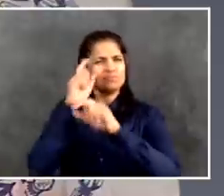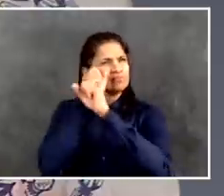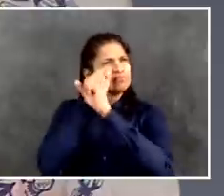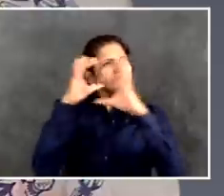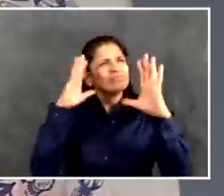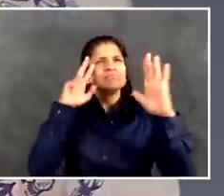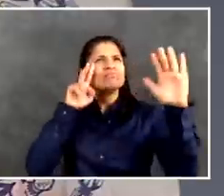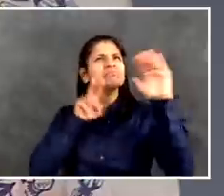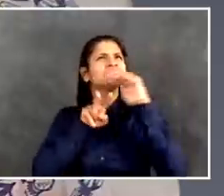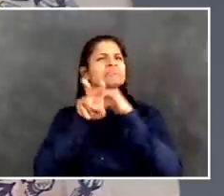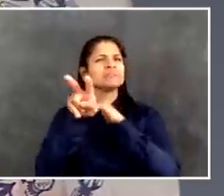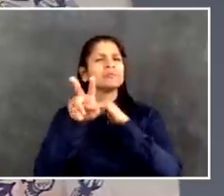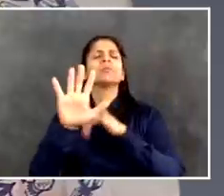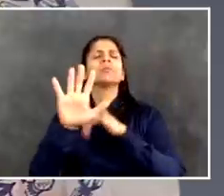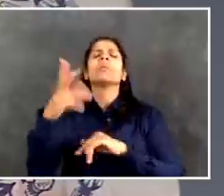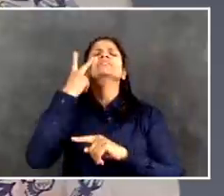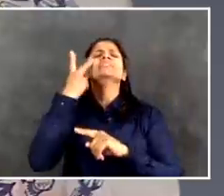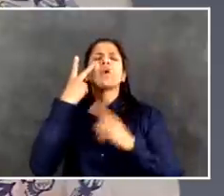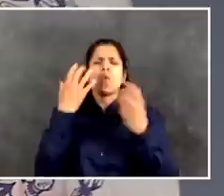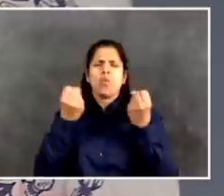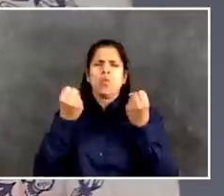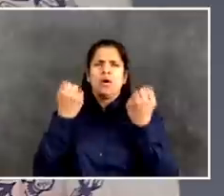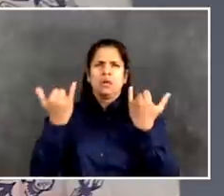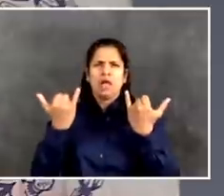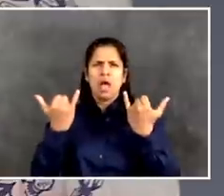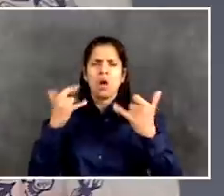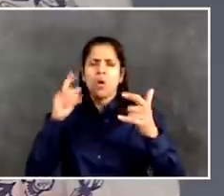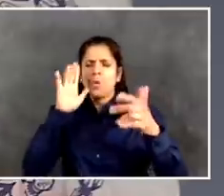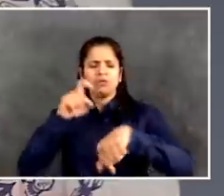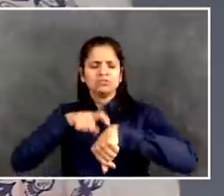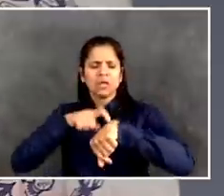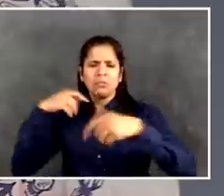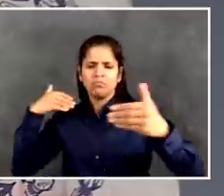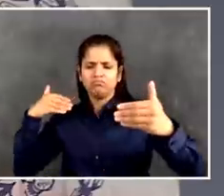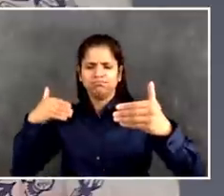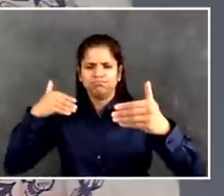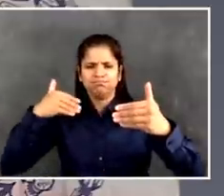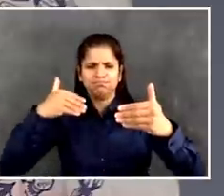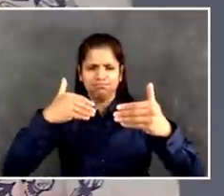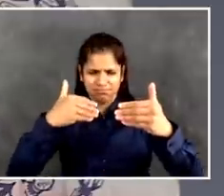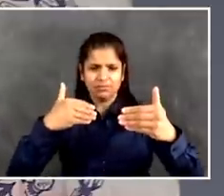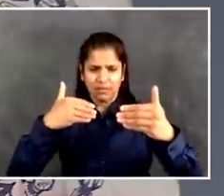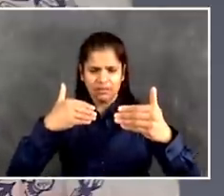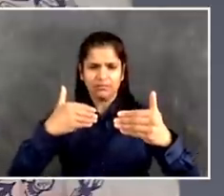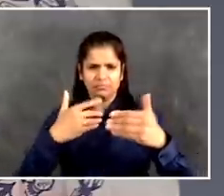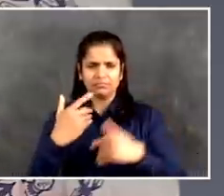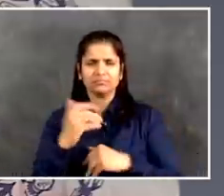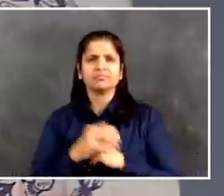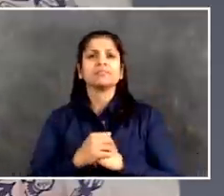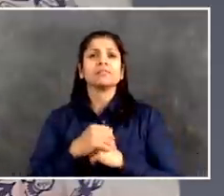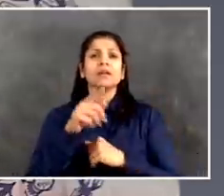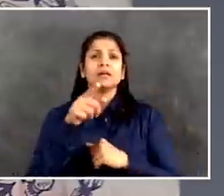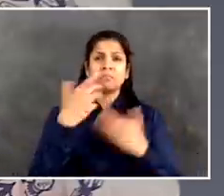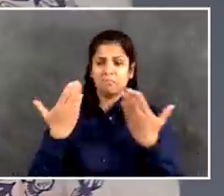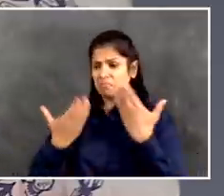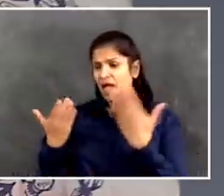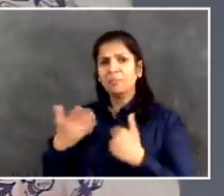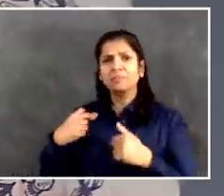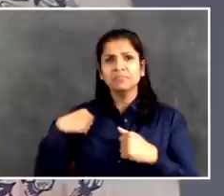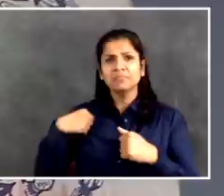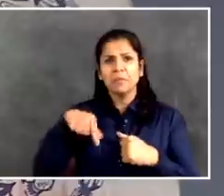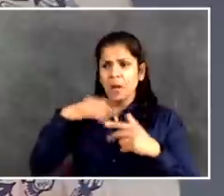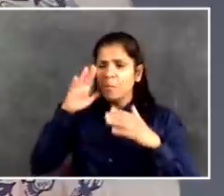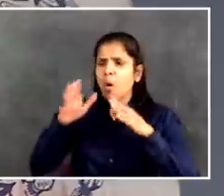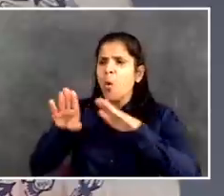we can do the right kind of cooling center, something like we've done in the past, or we need a different kind of solution. And we'll add that question